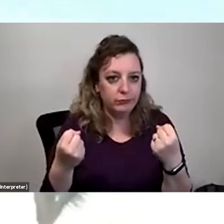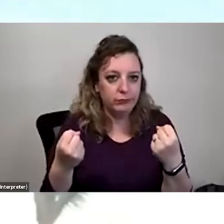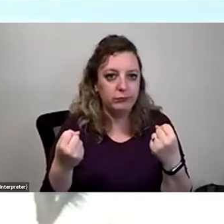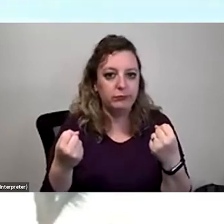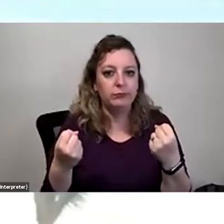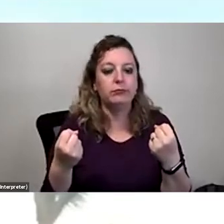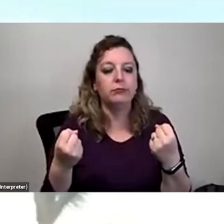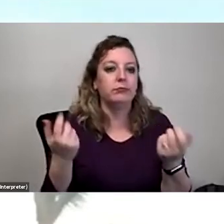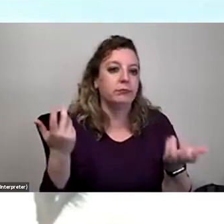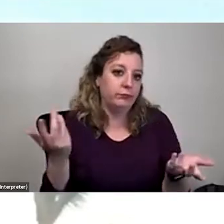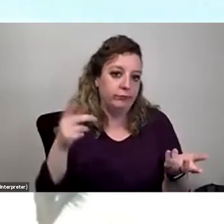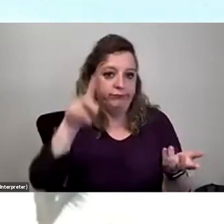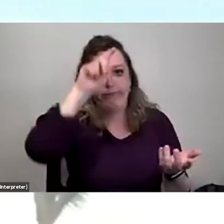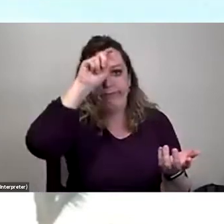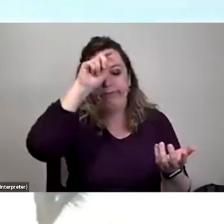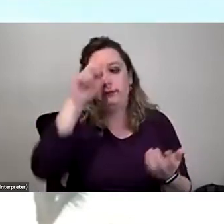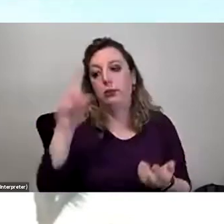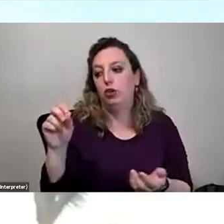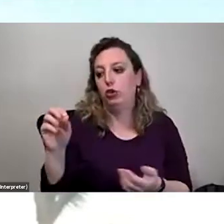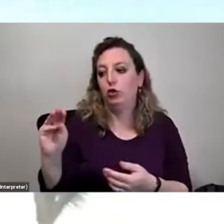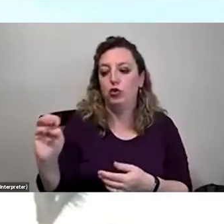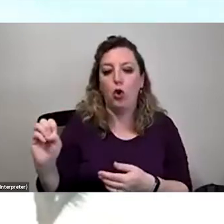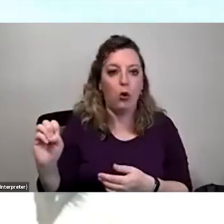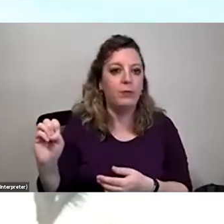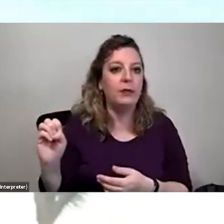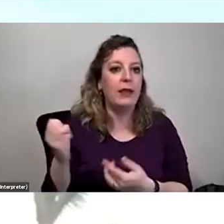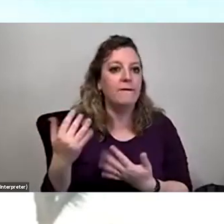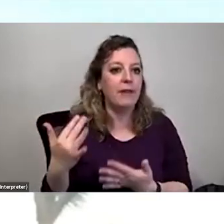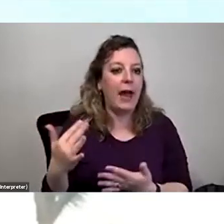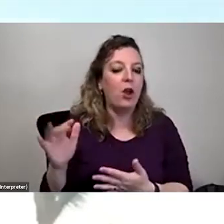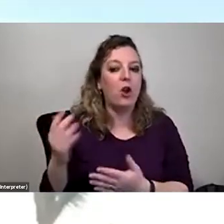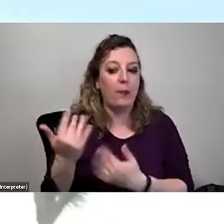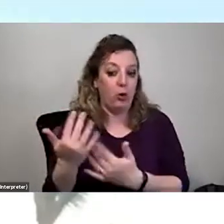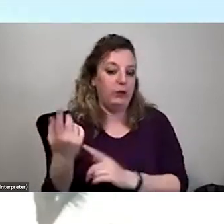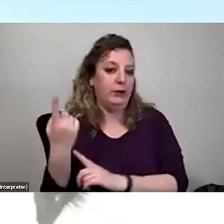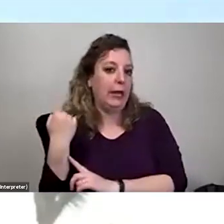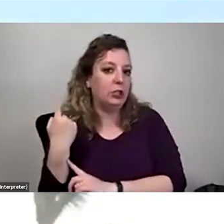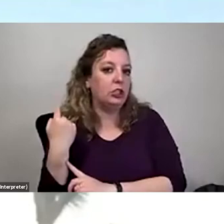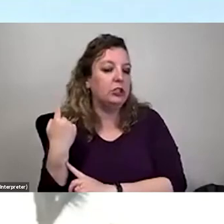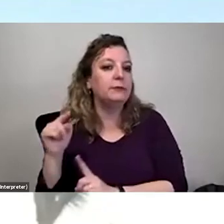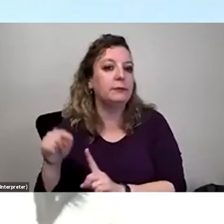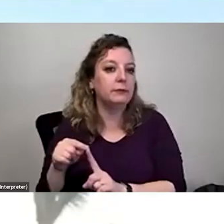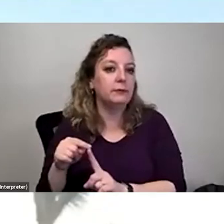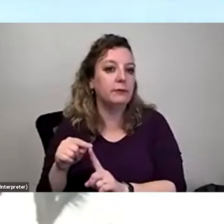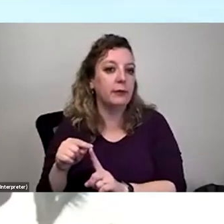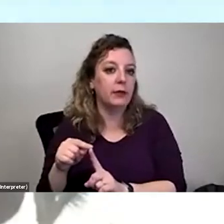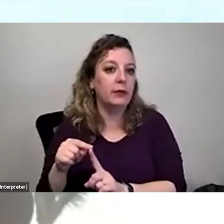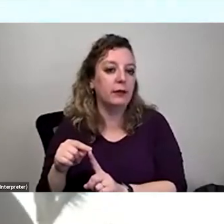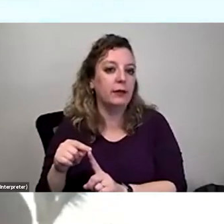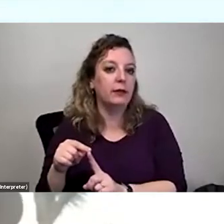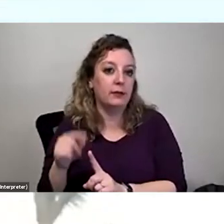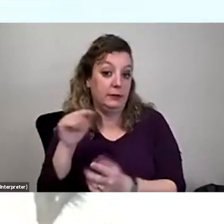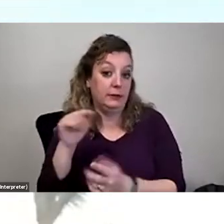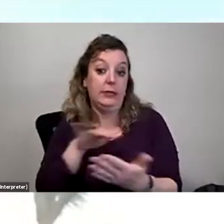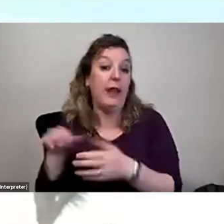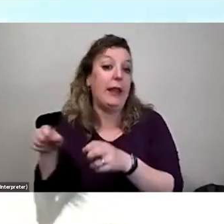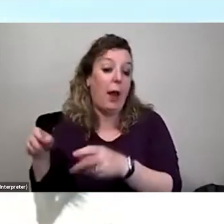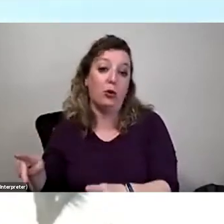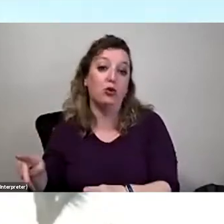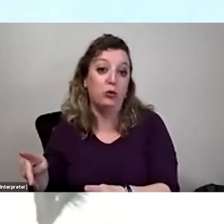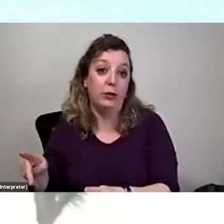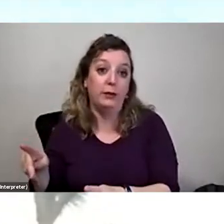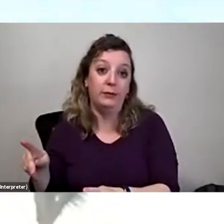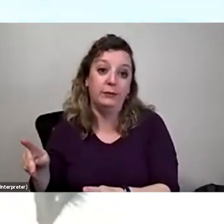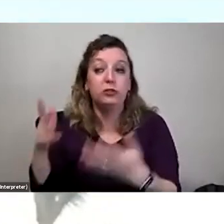questions that the dome fire, the area in Mojave National Preserve that burned last year is going to be a big study opportunity. It's